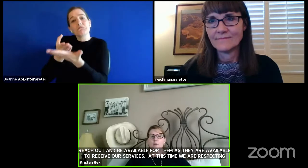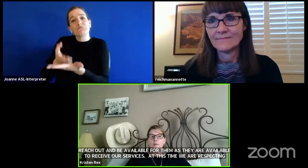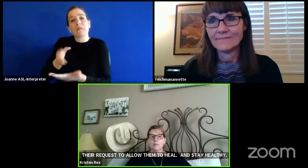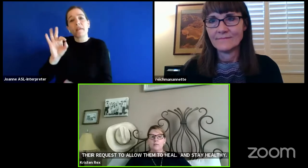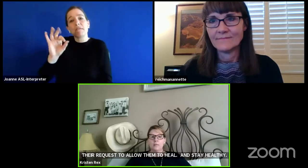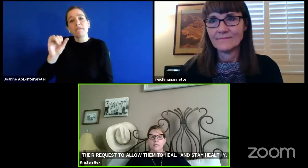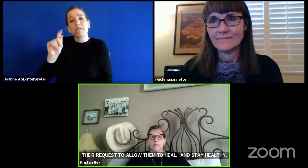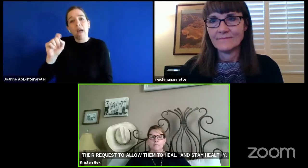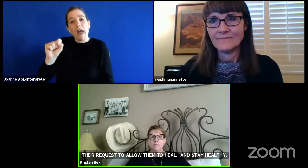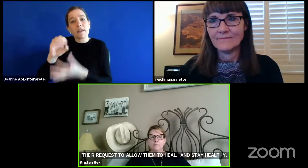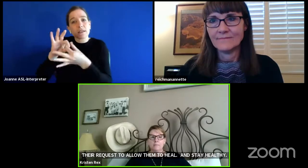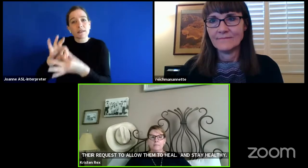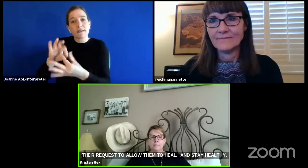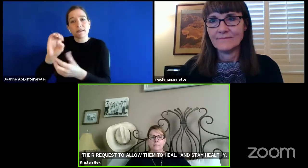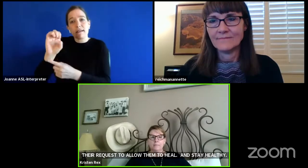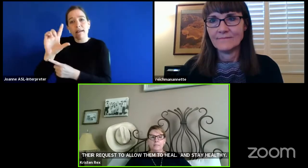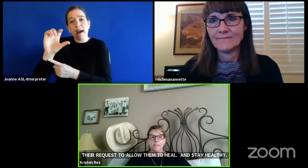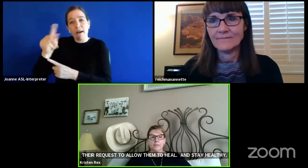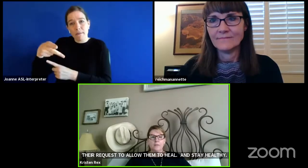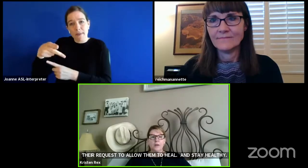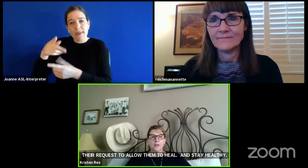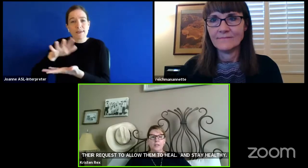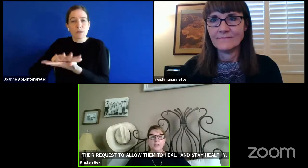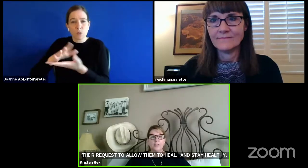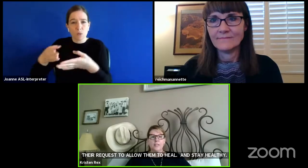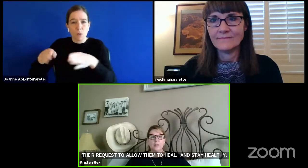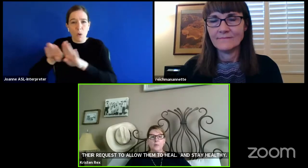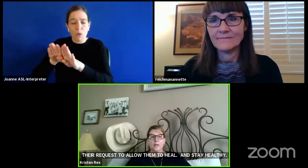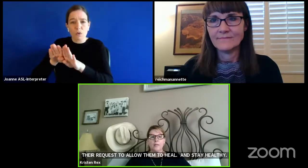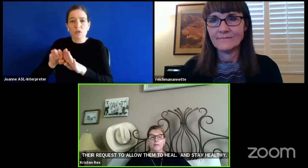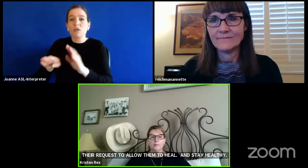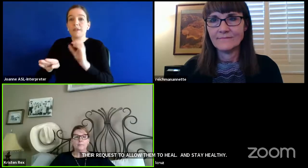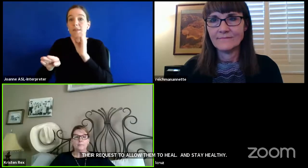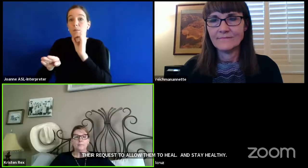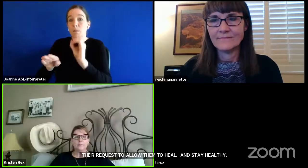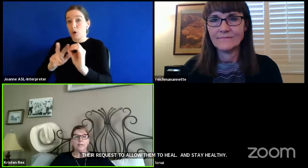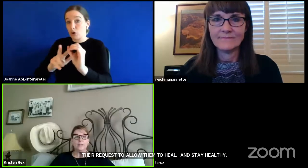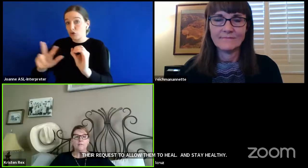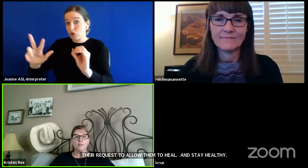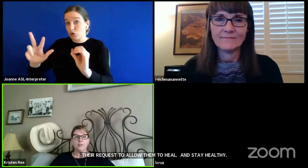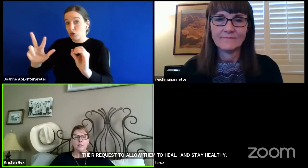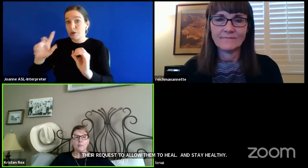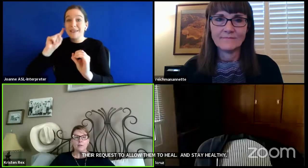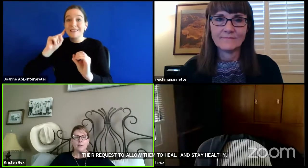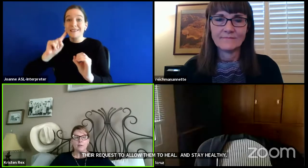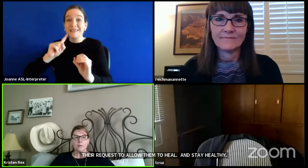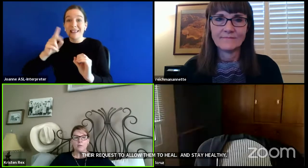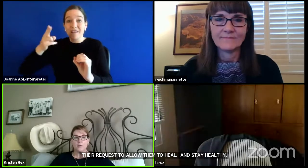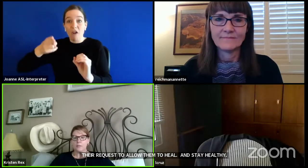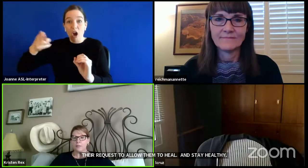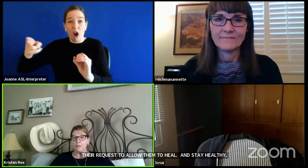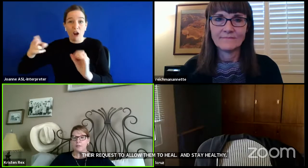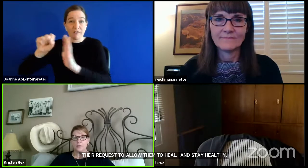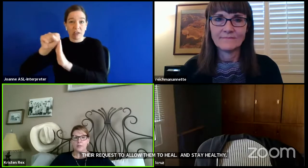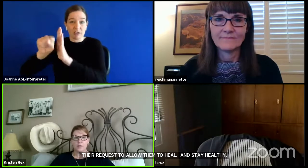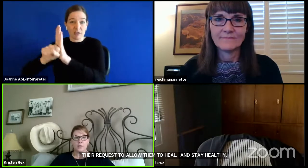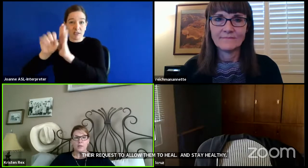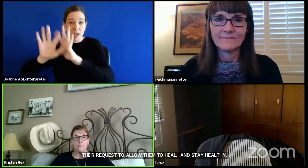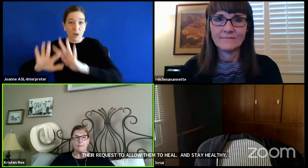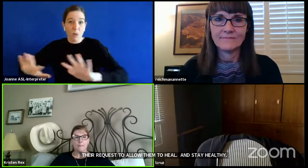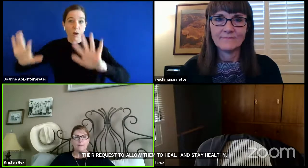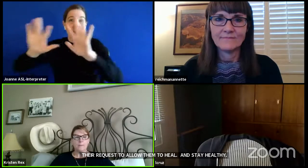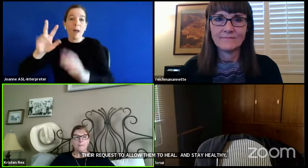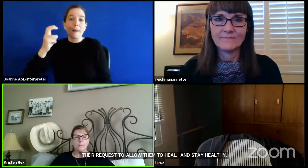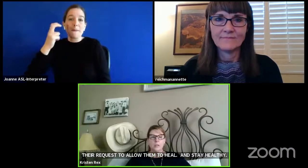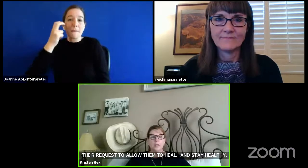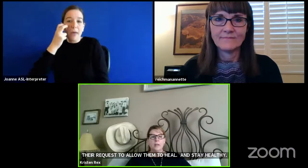In birth to three deaf or hard of hearing statewide, blind and visually impaired in Northern and Southern Arizona.